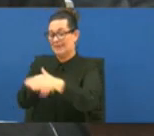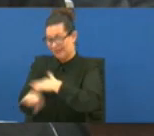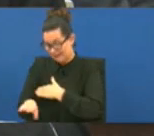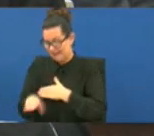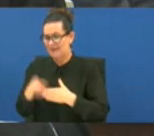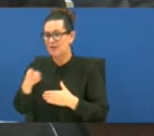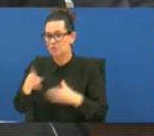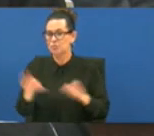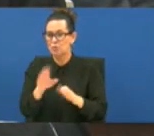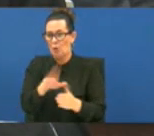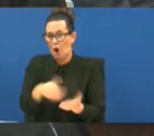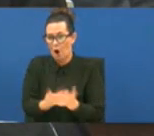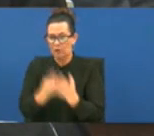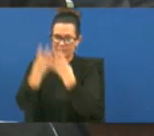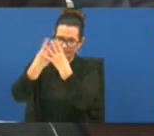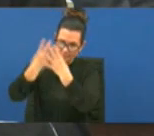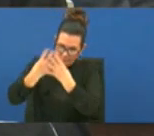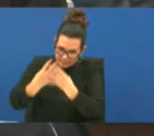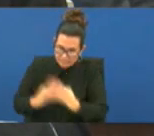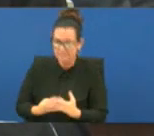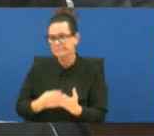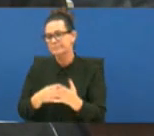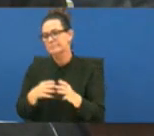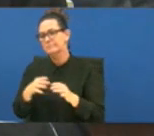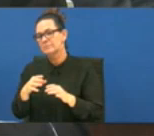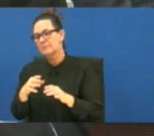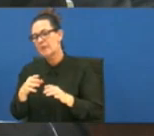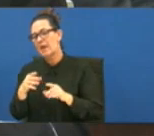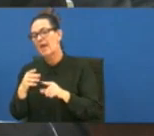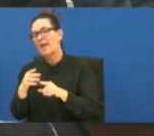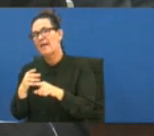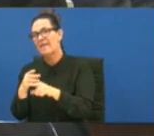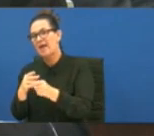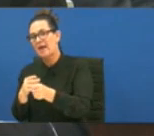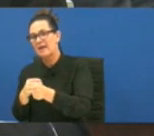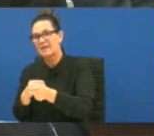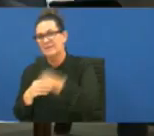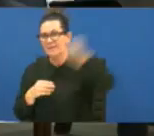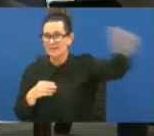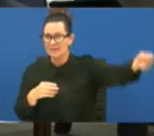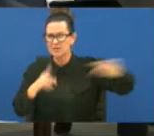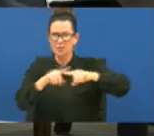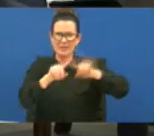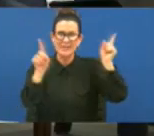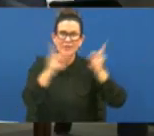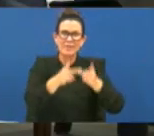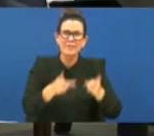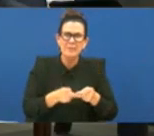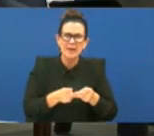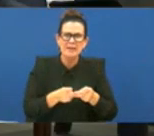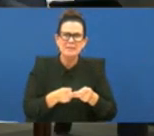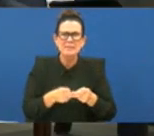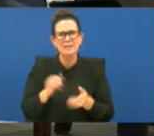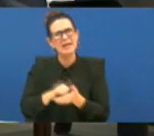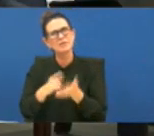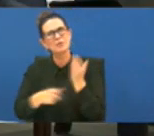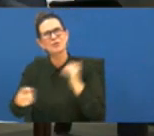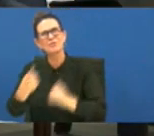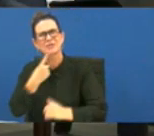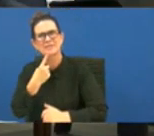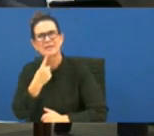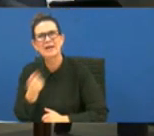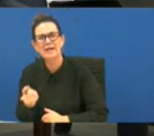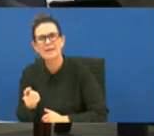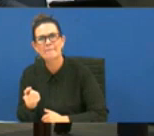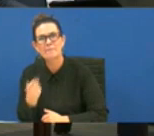nutshell of that instead of staying at the facility no that's that's not what i mean i feel like that's what you just told me was